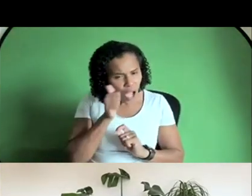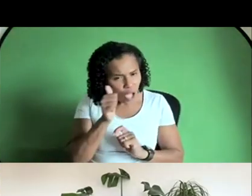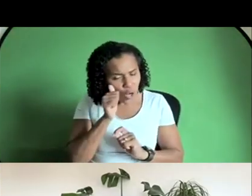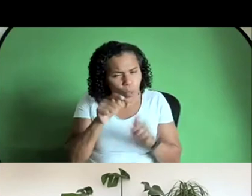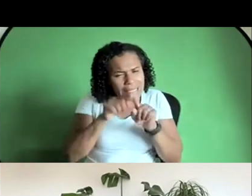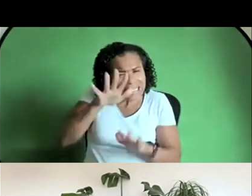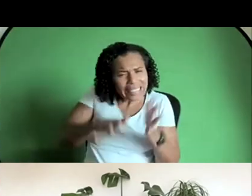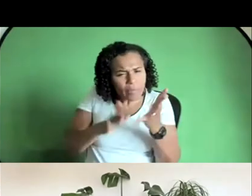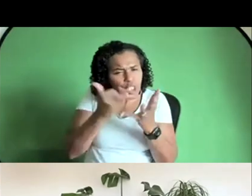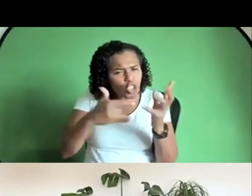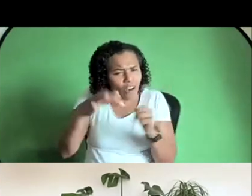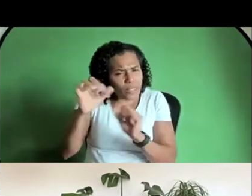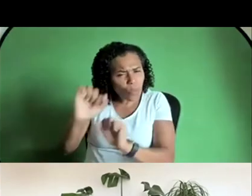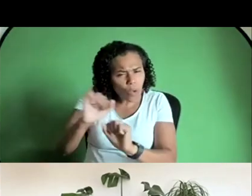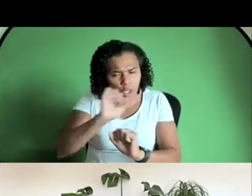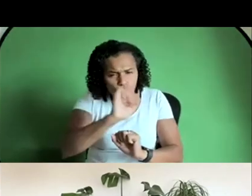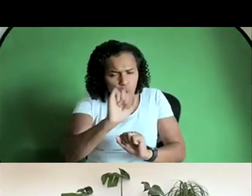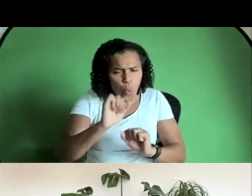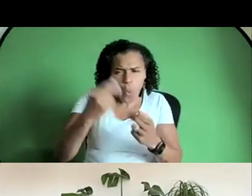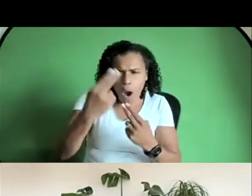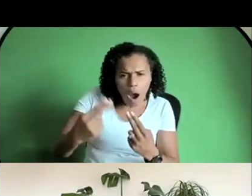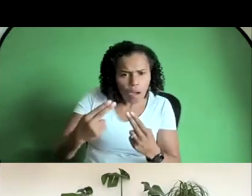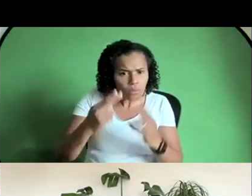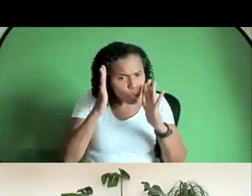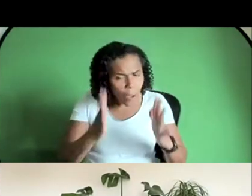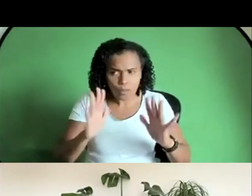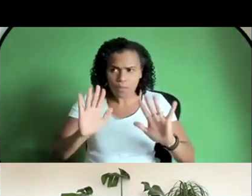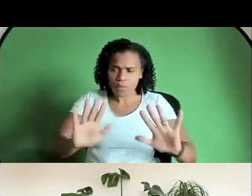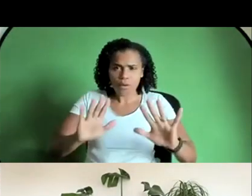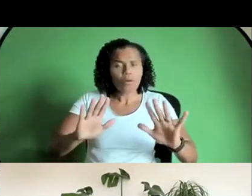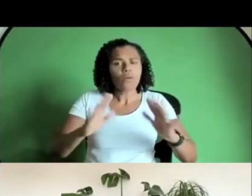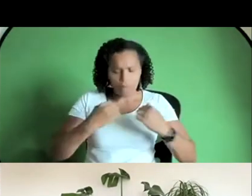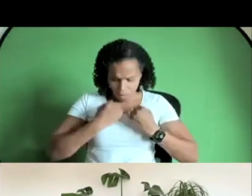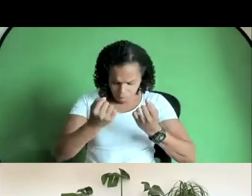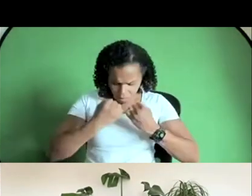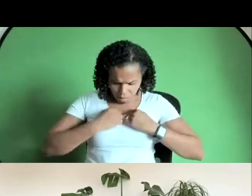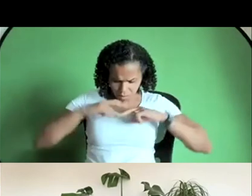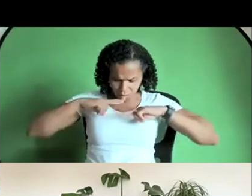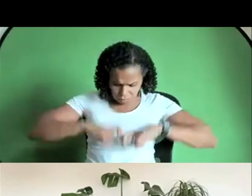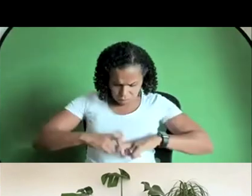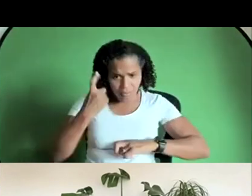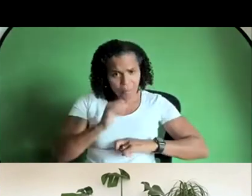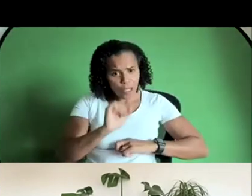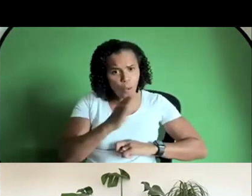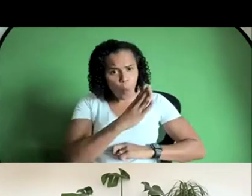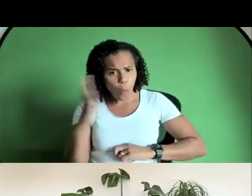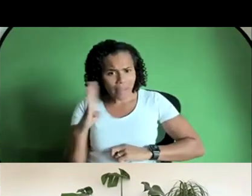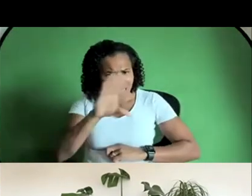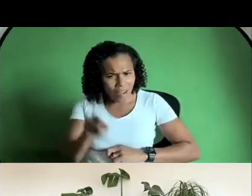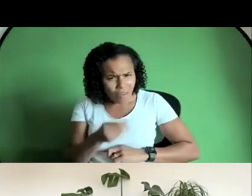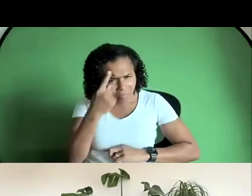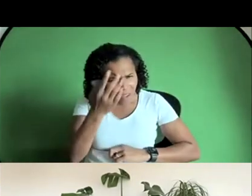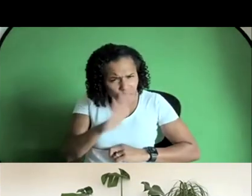identity and your heritage yeah particularly kind of thinking about uh your uh west african i think it's ghanaian your